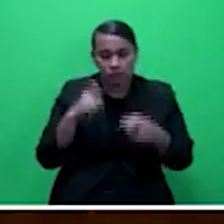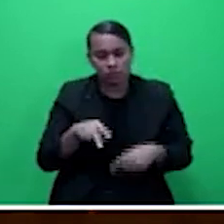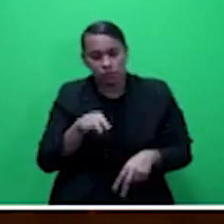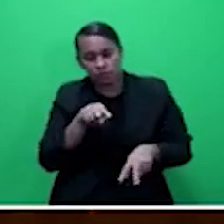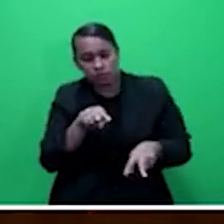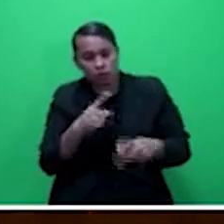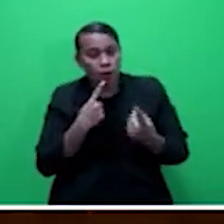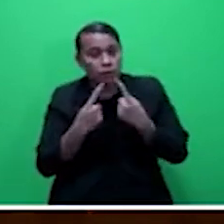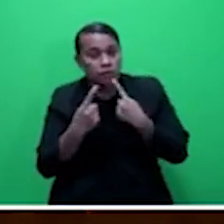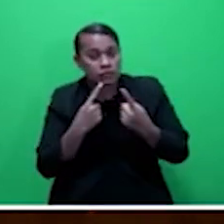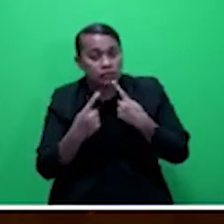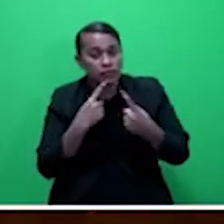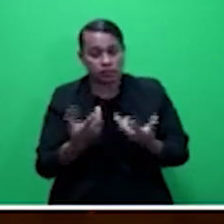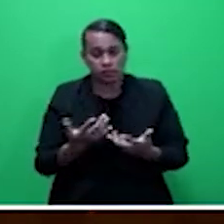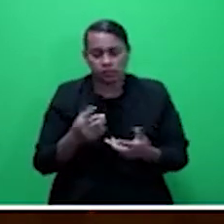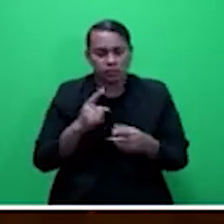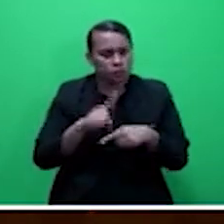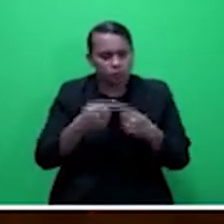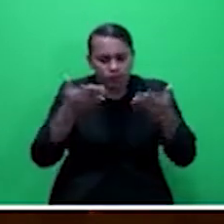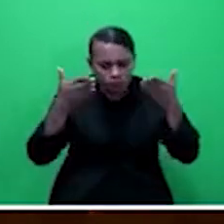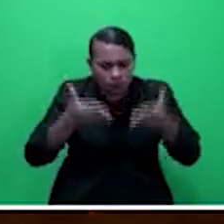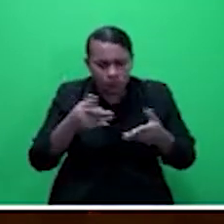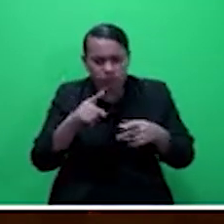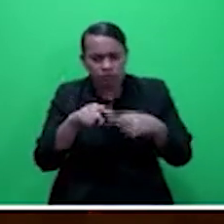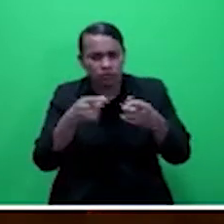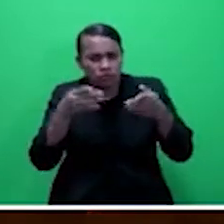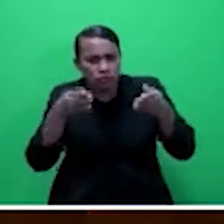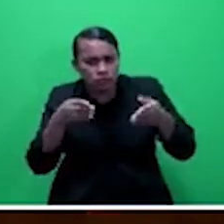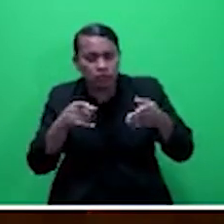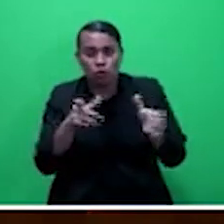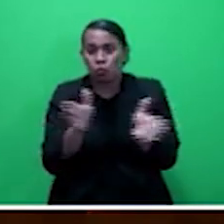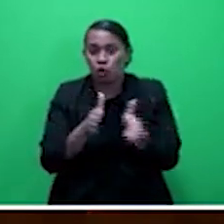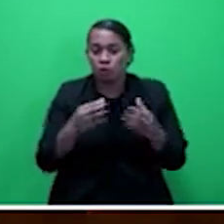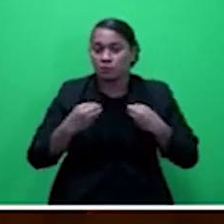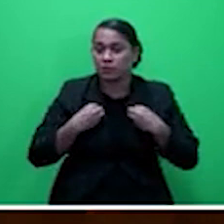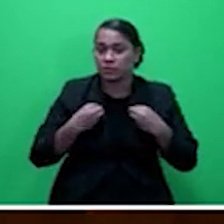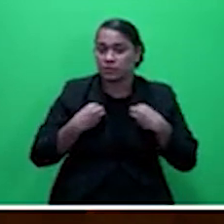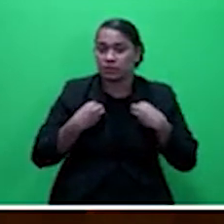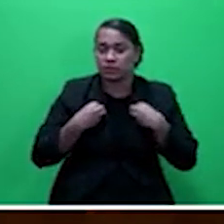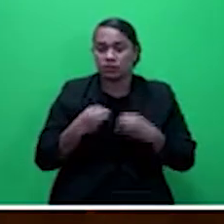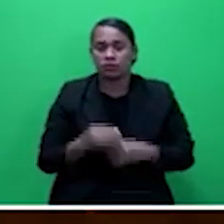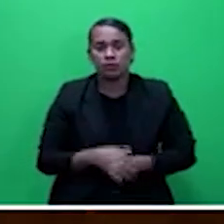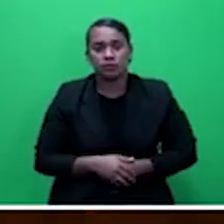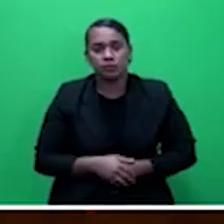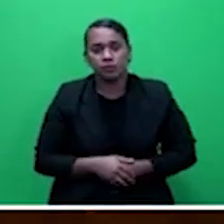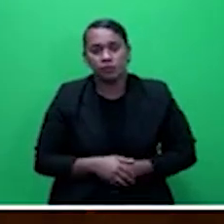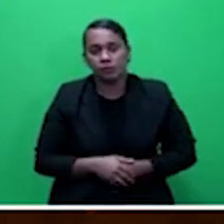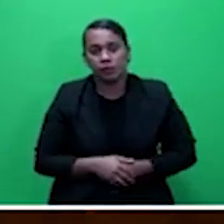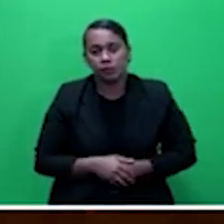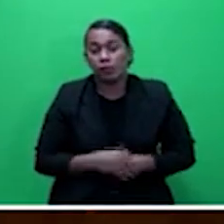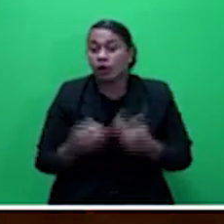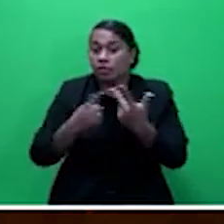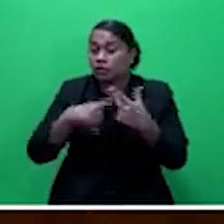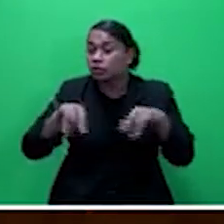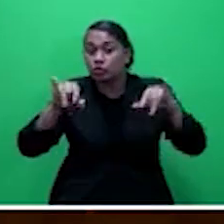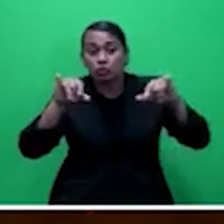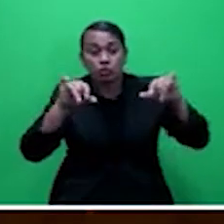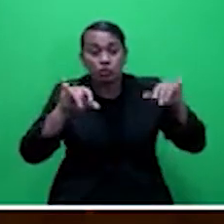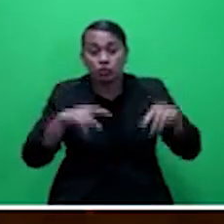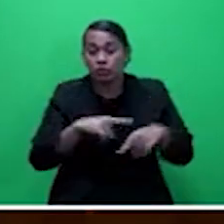was to focus the small-medium enterprises. Other issues that the Committee discussed